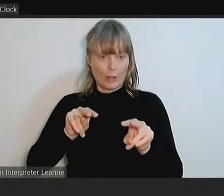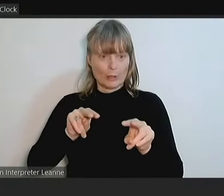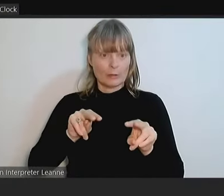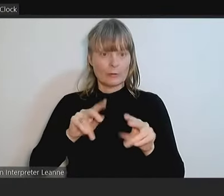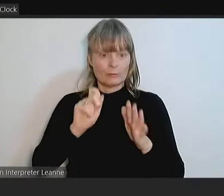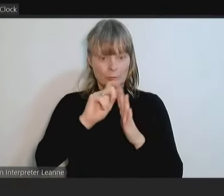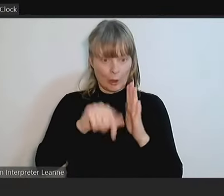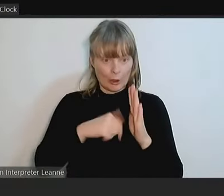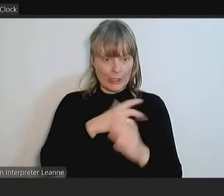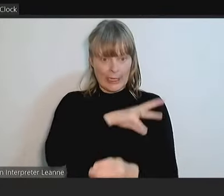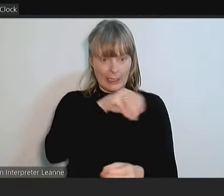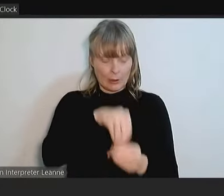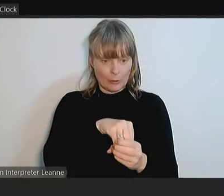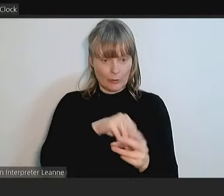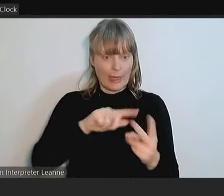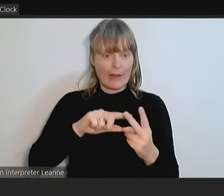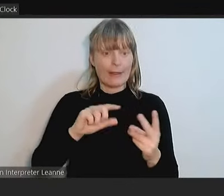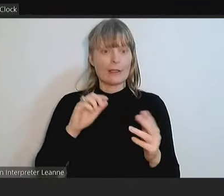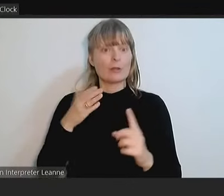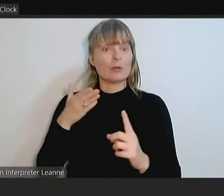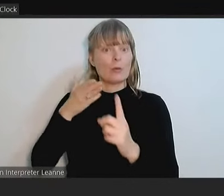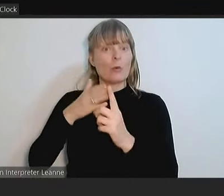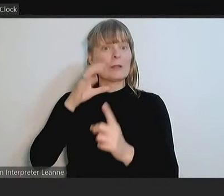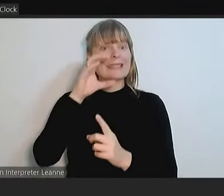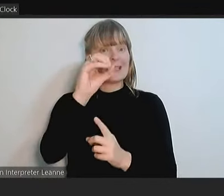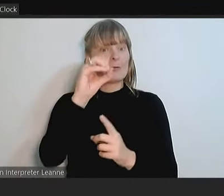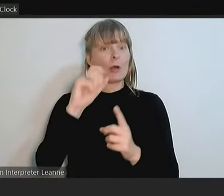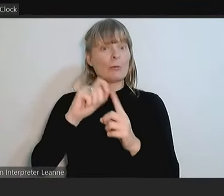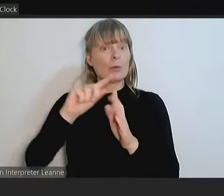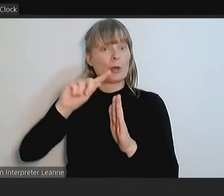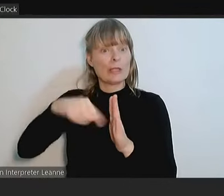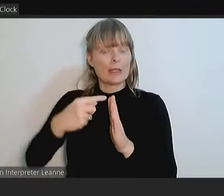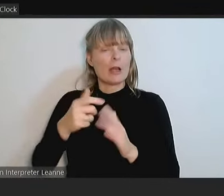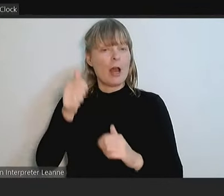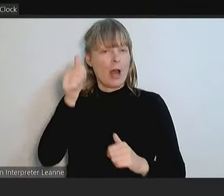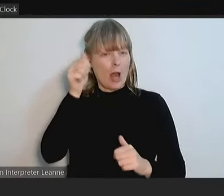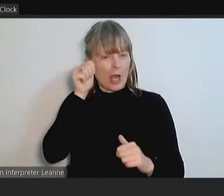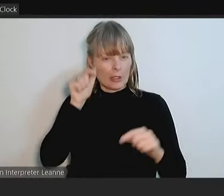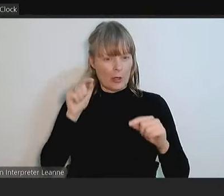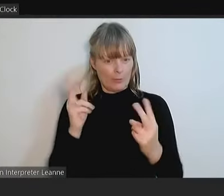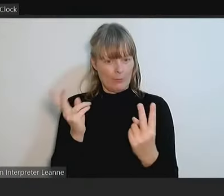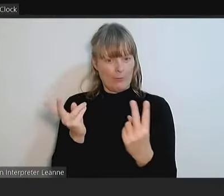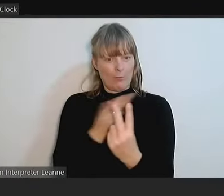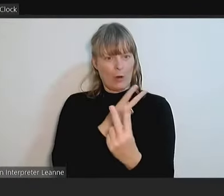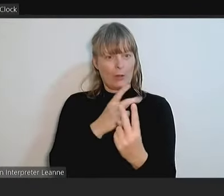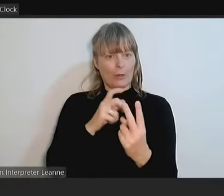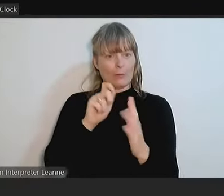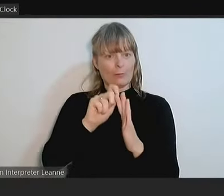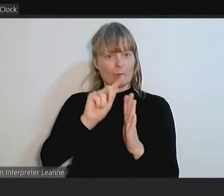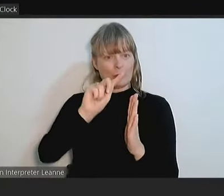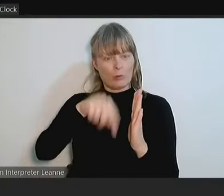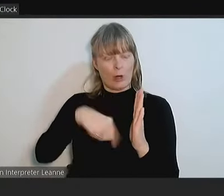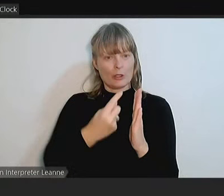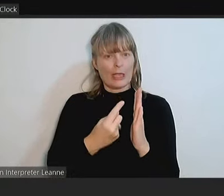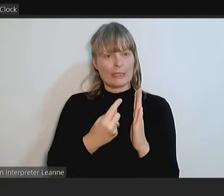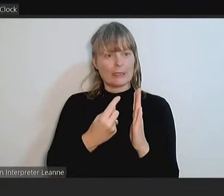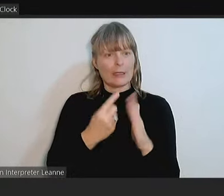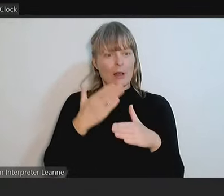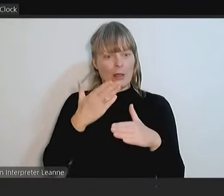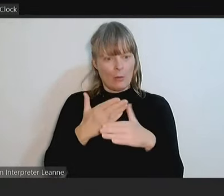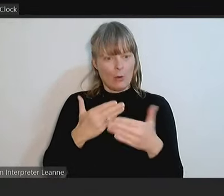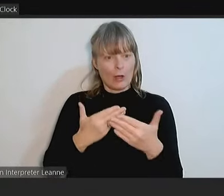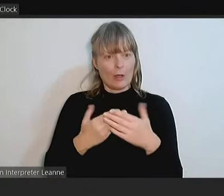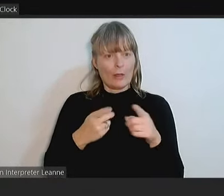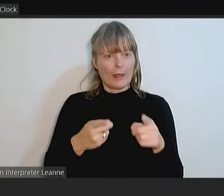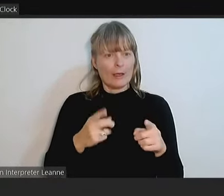Toward Zero project. I know that our CEO and work on this project at Port Phillip and Councillor Lawrence's motion on this. Northern Bull Acts. Councillor